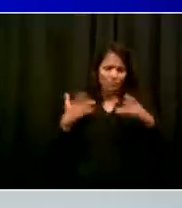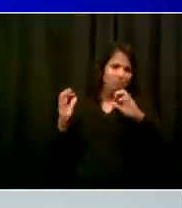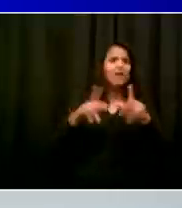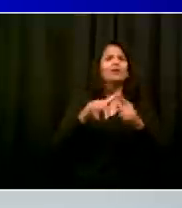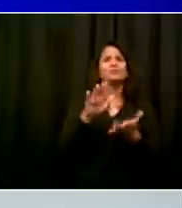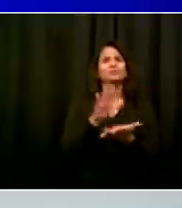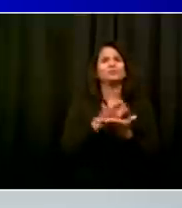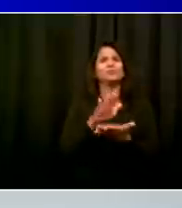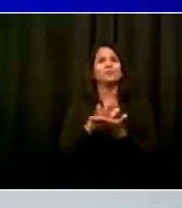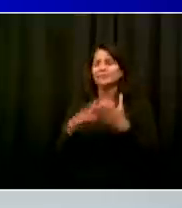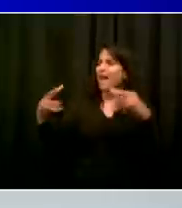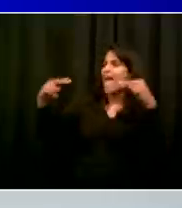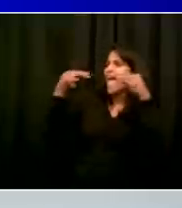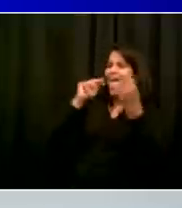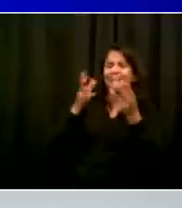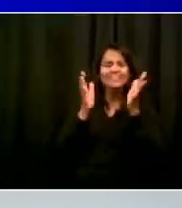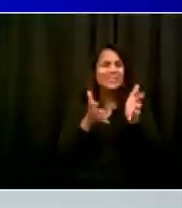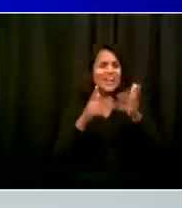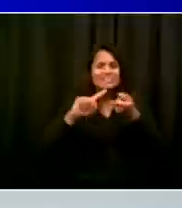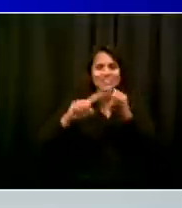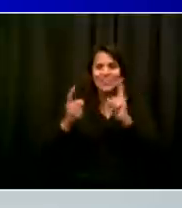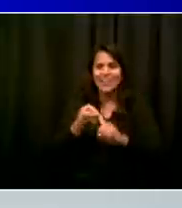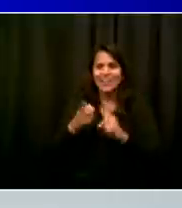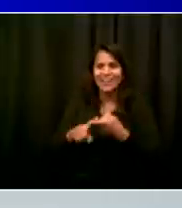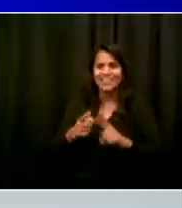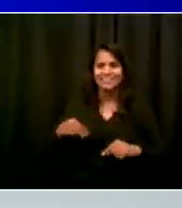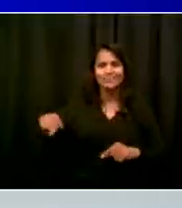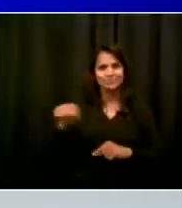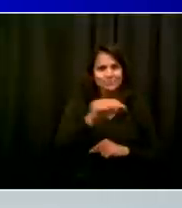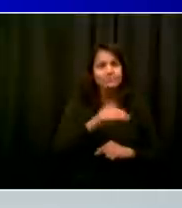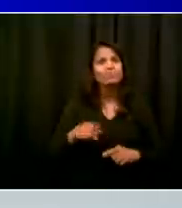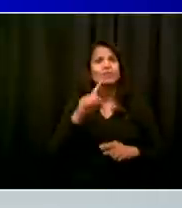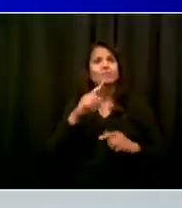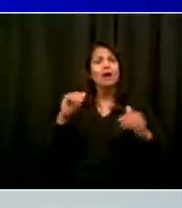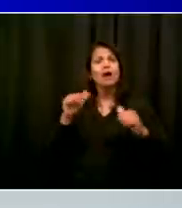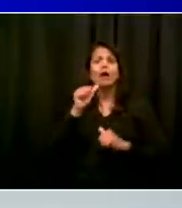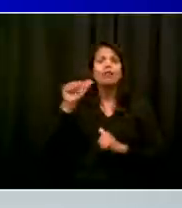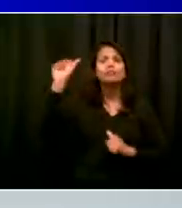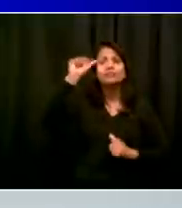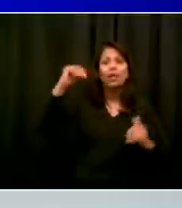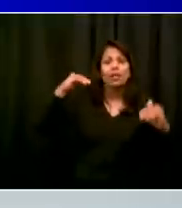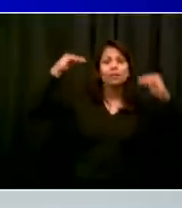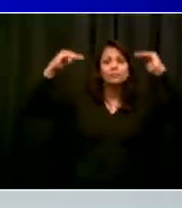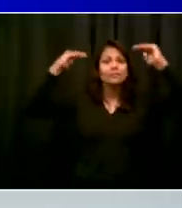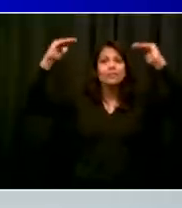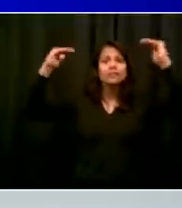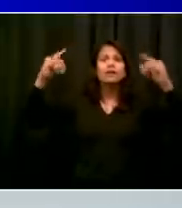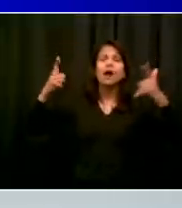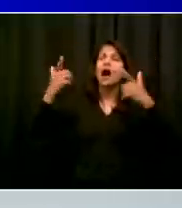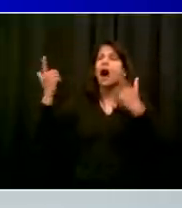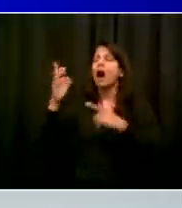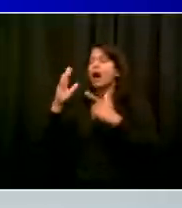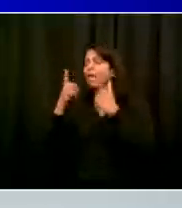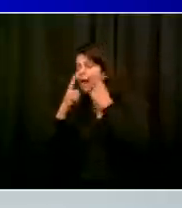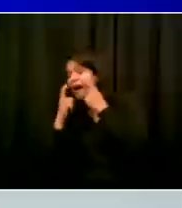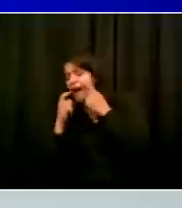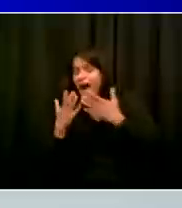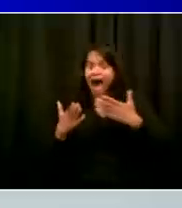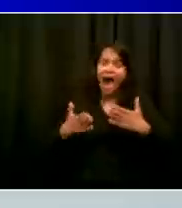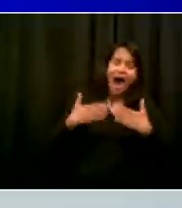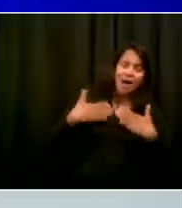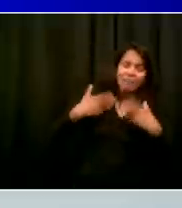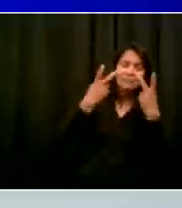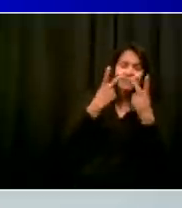saw a lot of adults with tears in their eyes, too, tears of joy that they could see the kids they love again. And